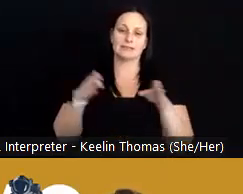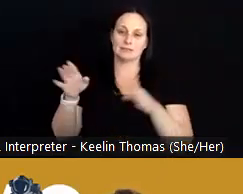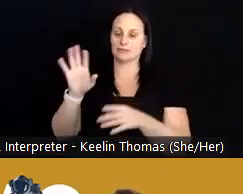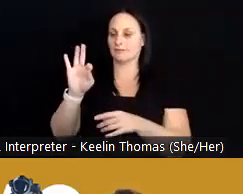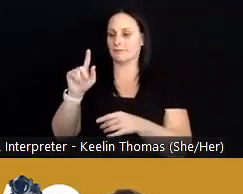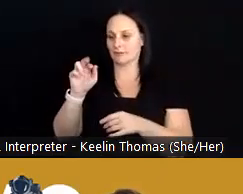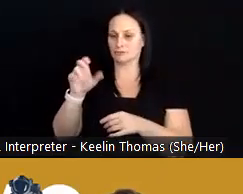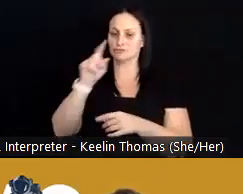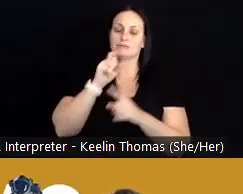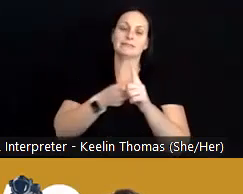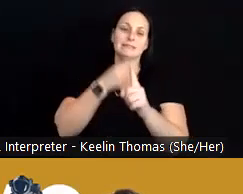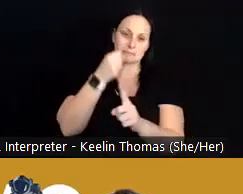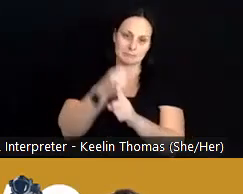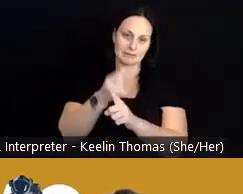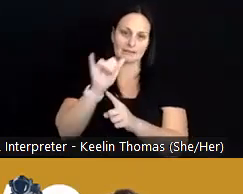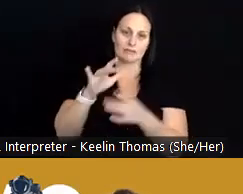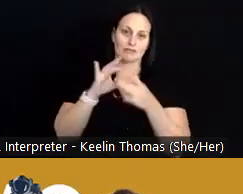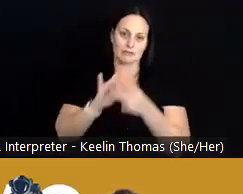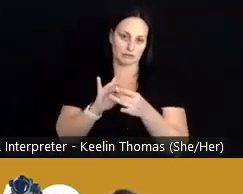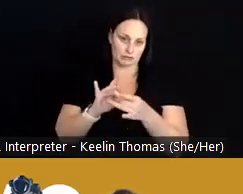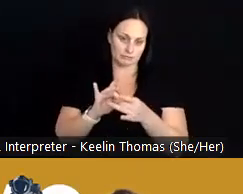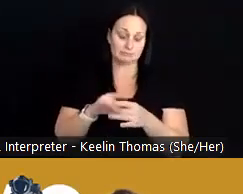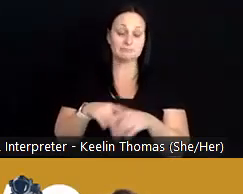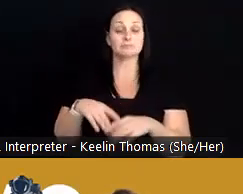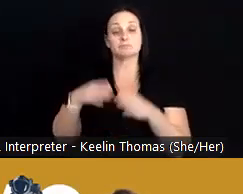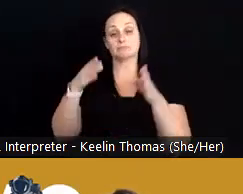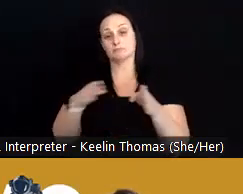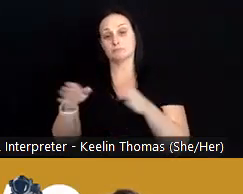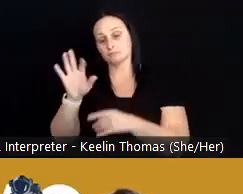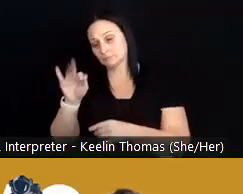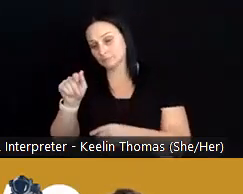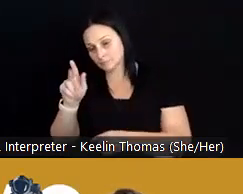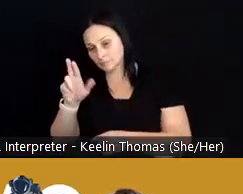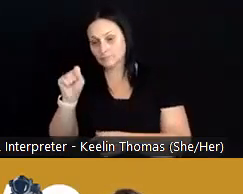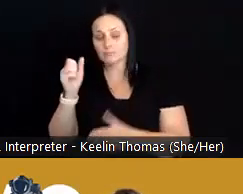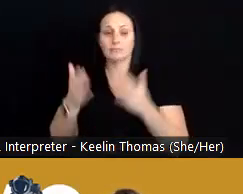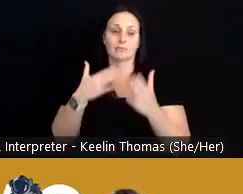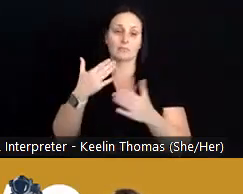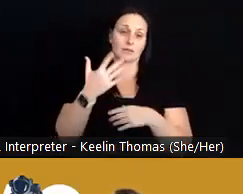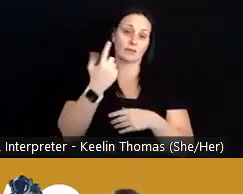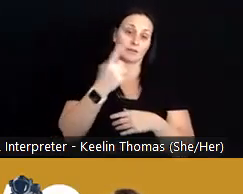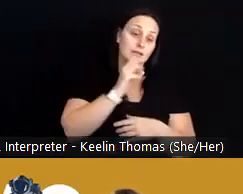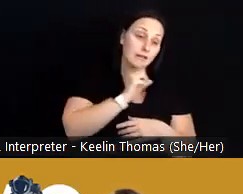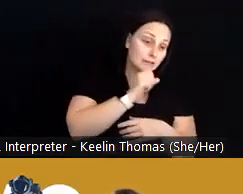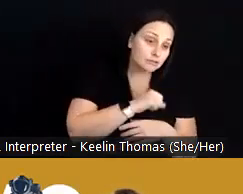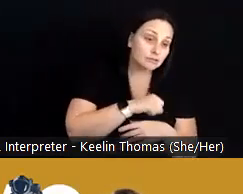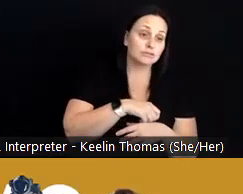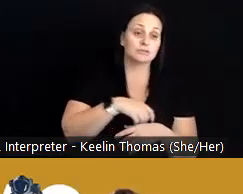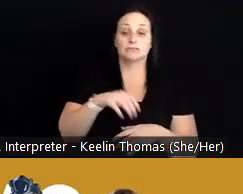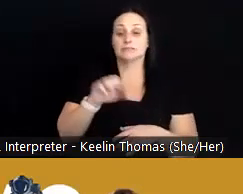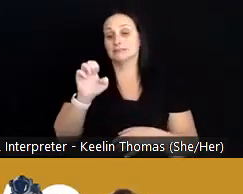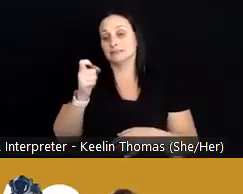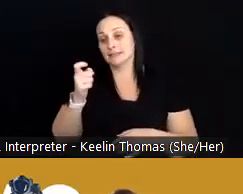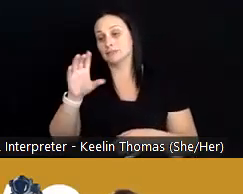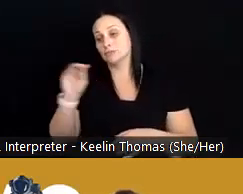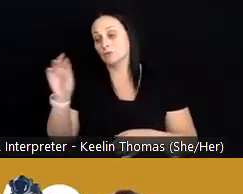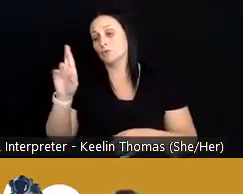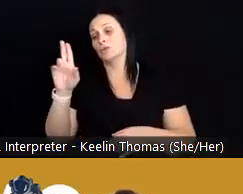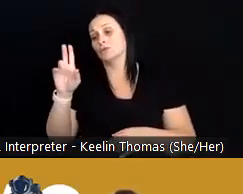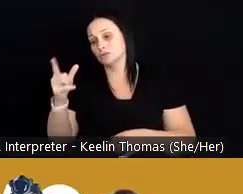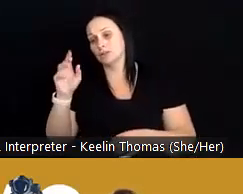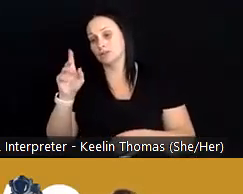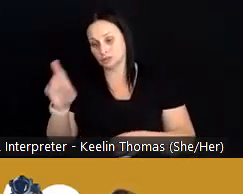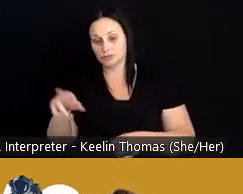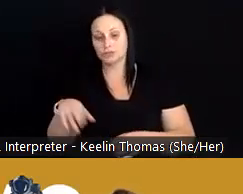impact this relationship. So those individual factors may be one's age, one's sex or gender, one's socioeconomic